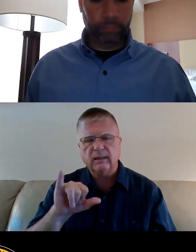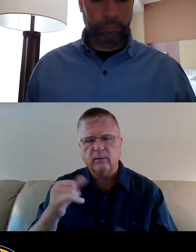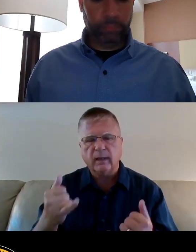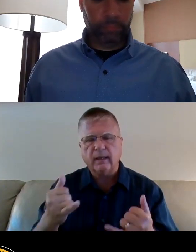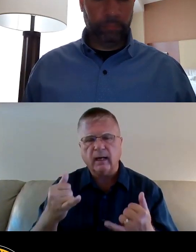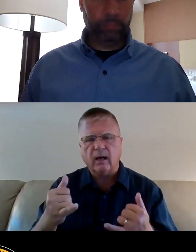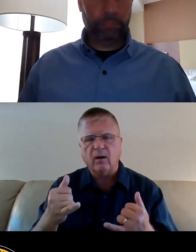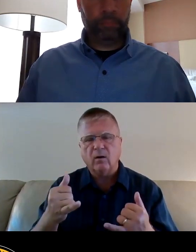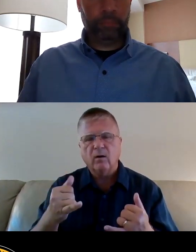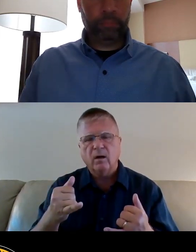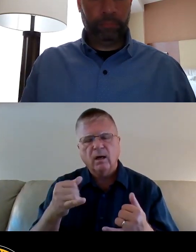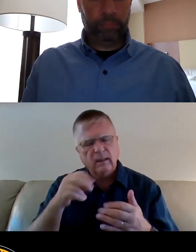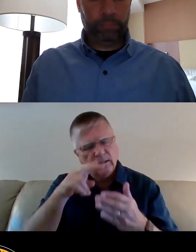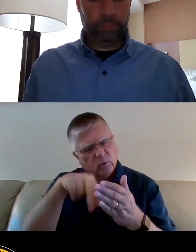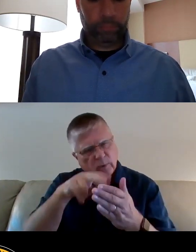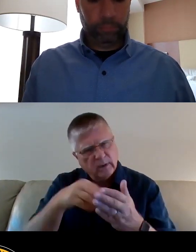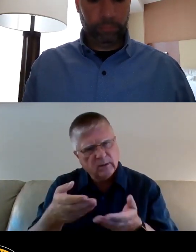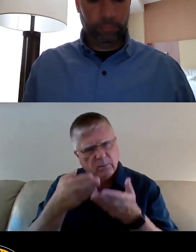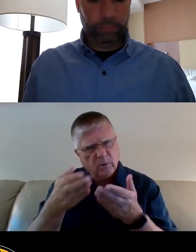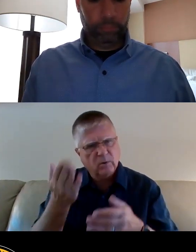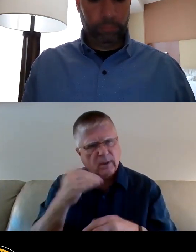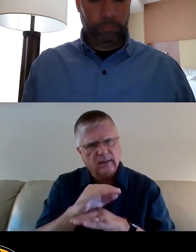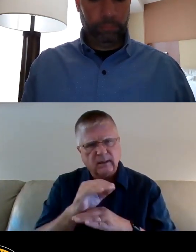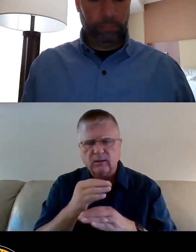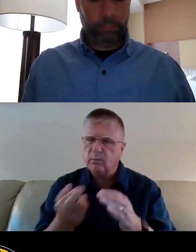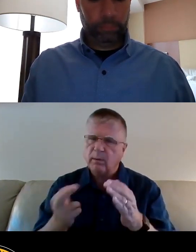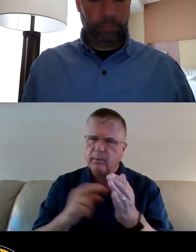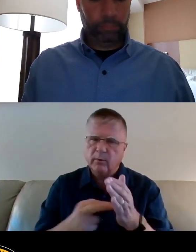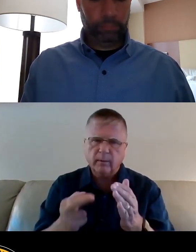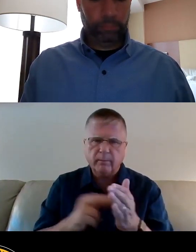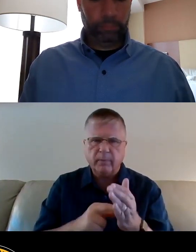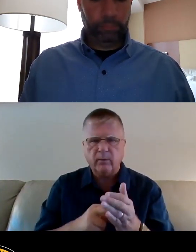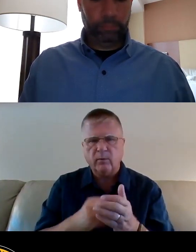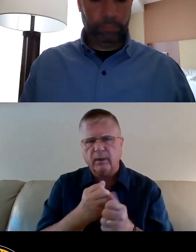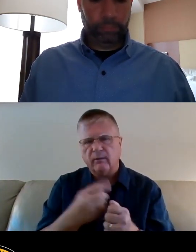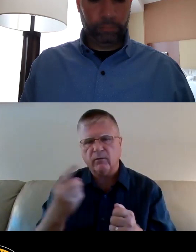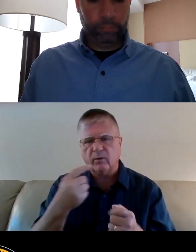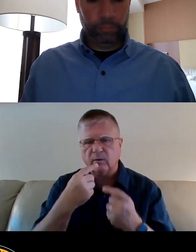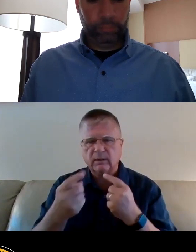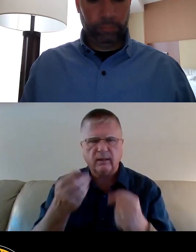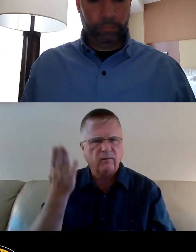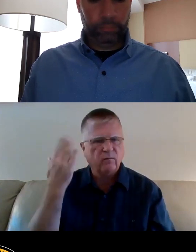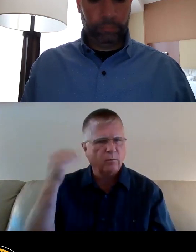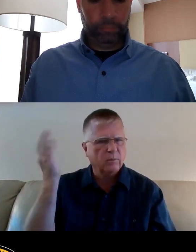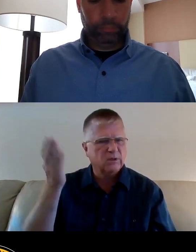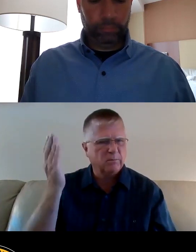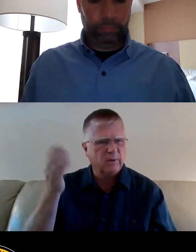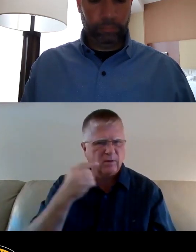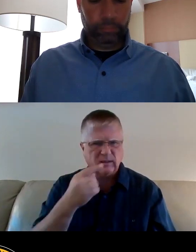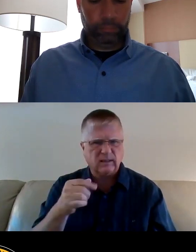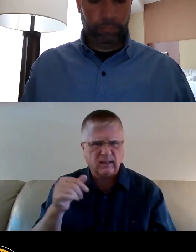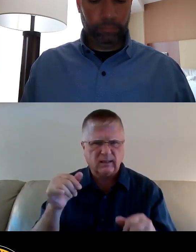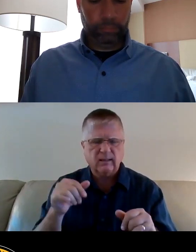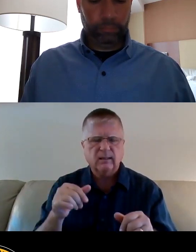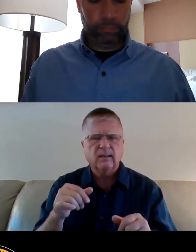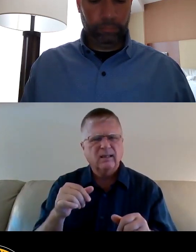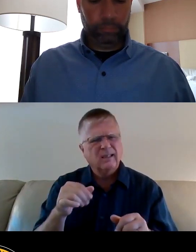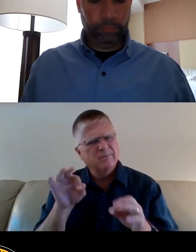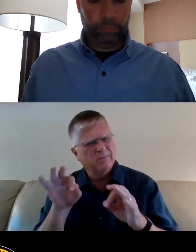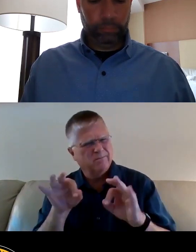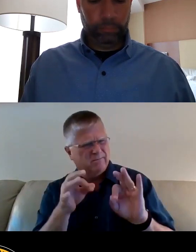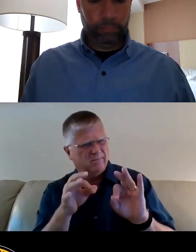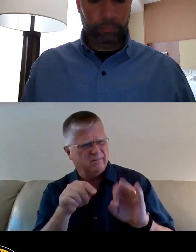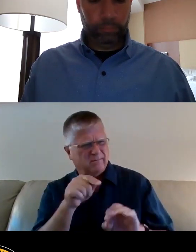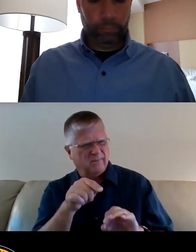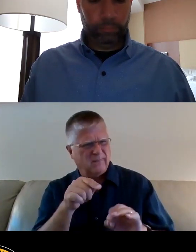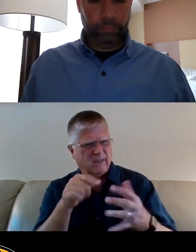night, so I'm probably going to echo a lot of what everyone else, all the former speakers were saying. But looking at it, there were like